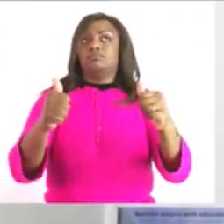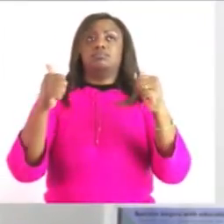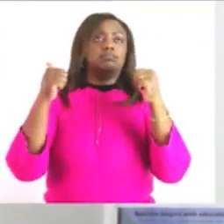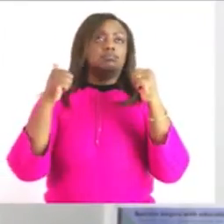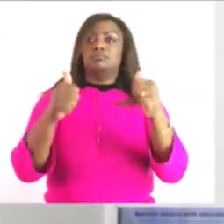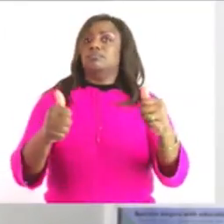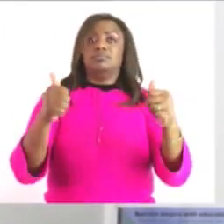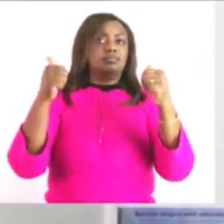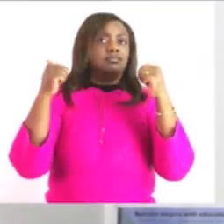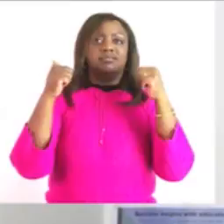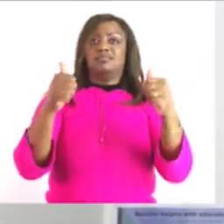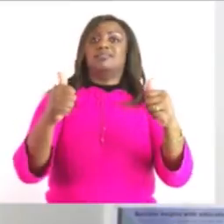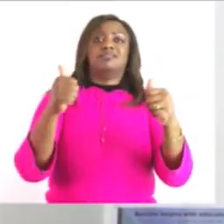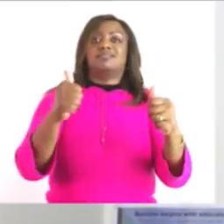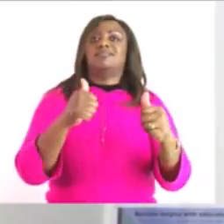my was